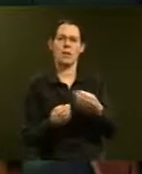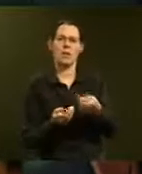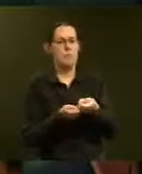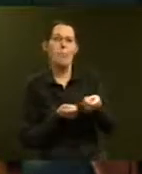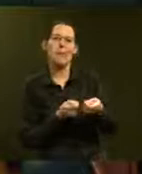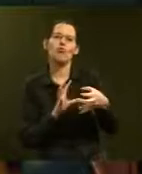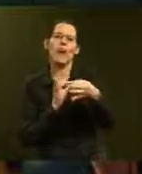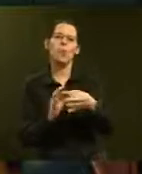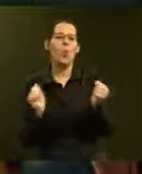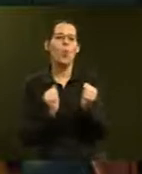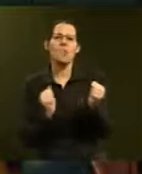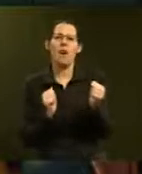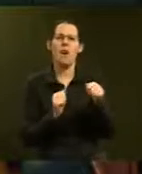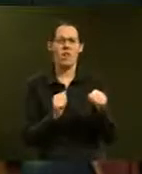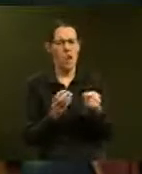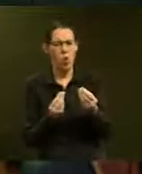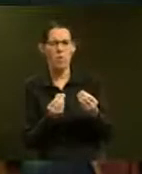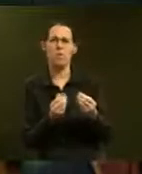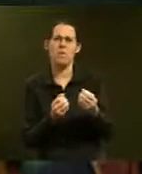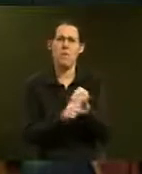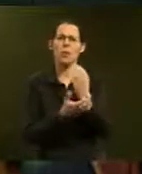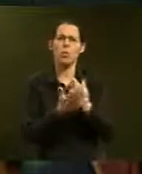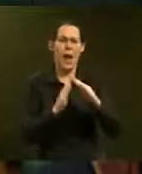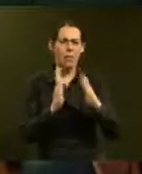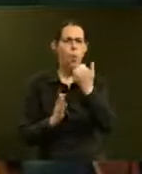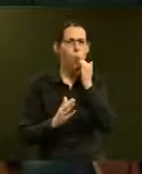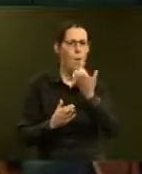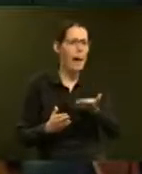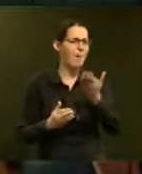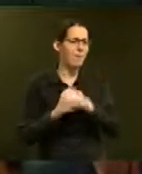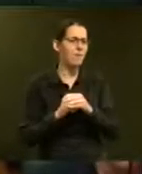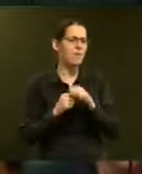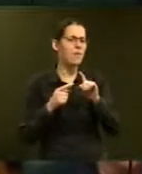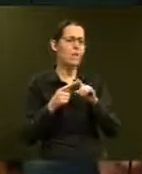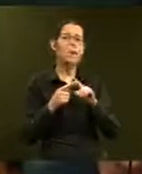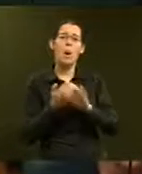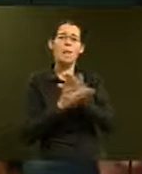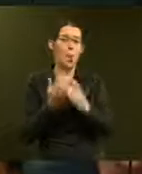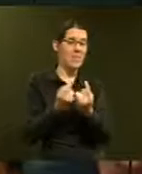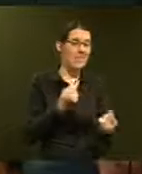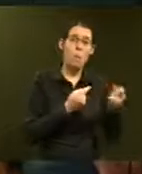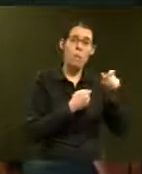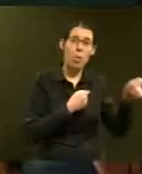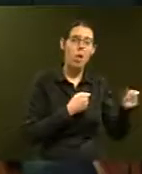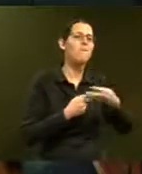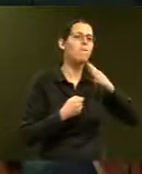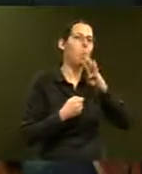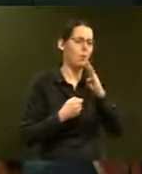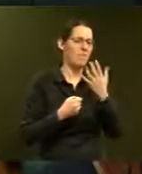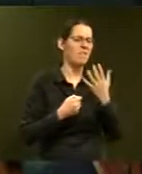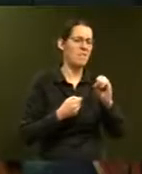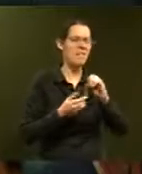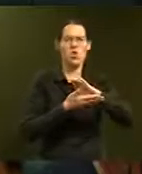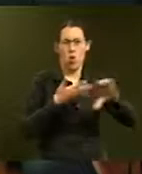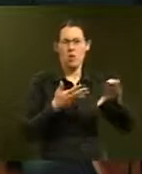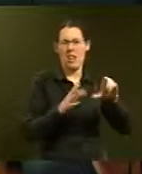The winter energy payment amounts to $450 a year for single people and $700 a year per year for couples with dependent children